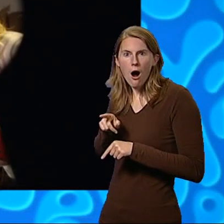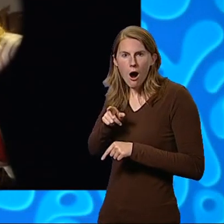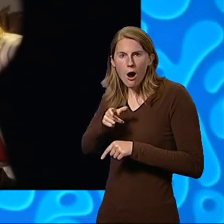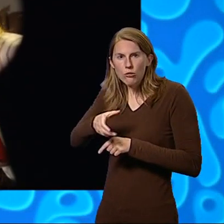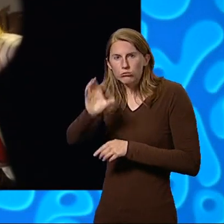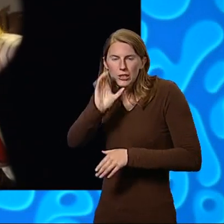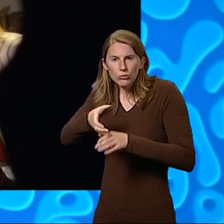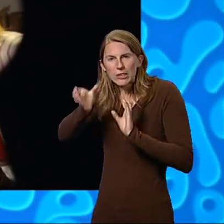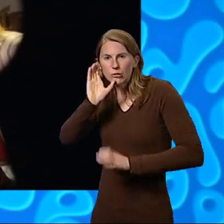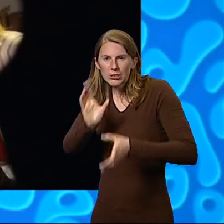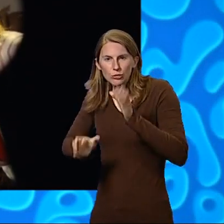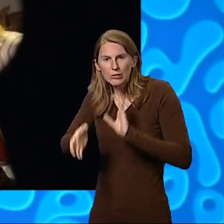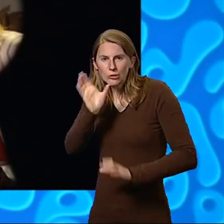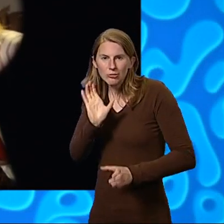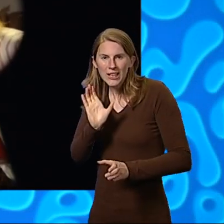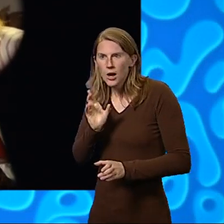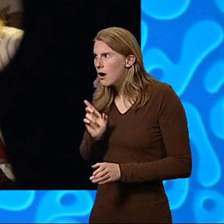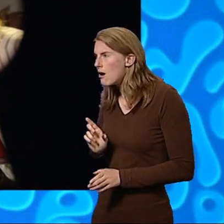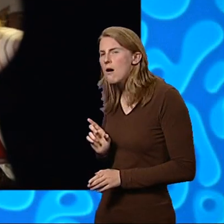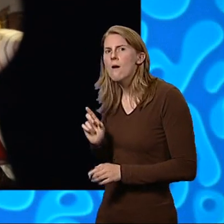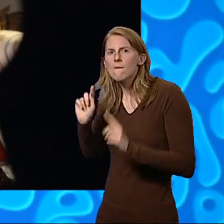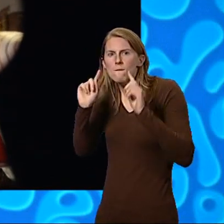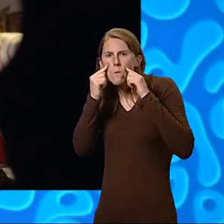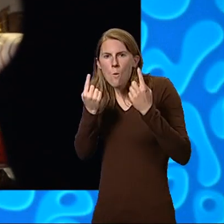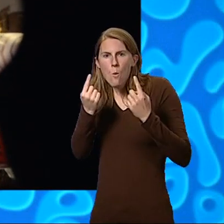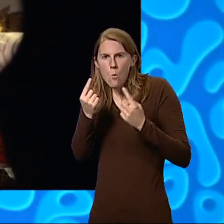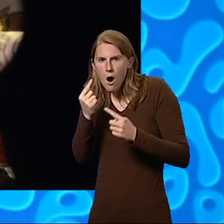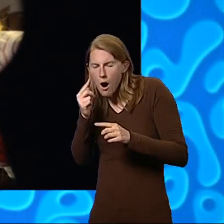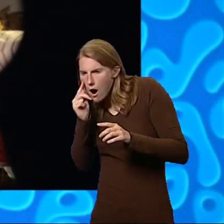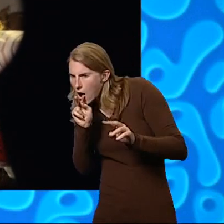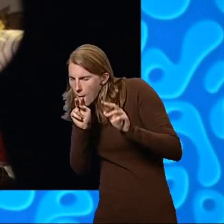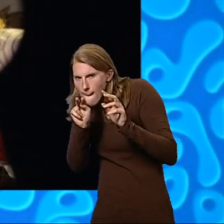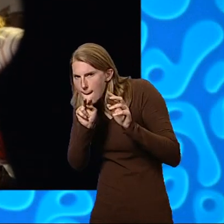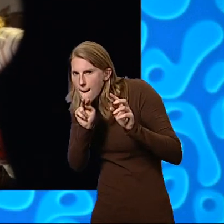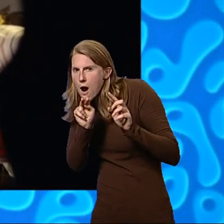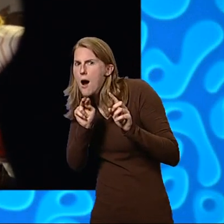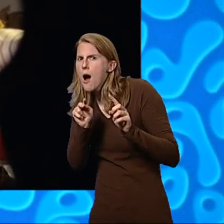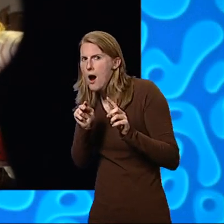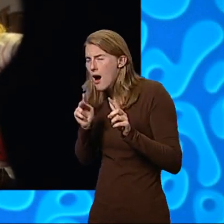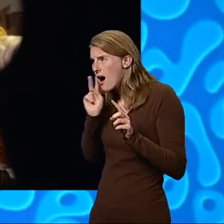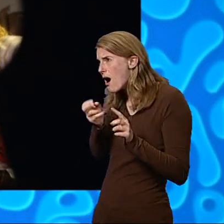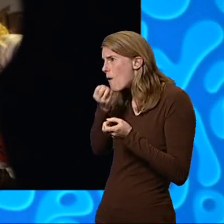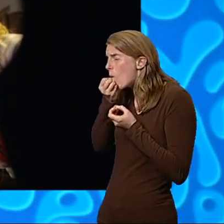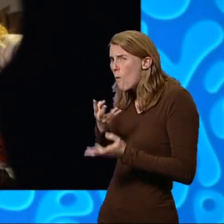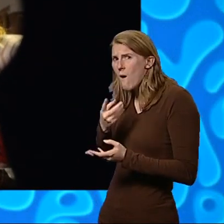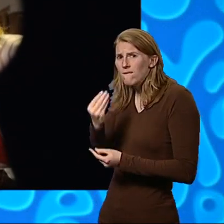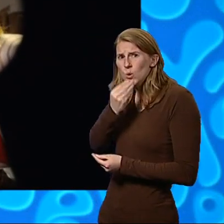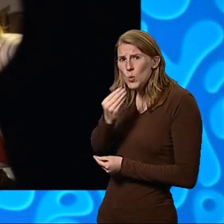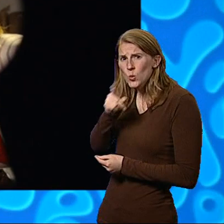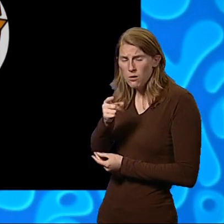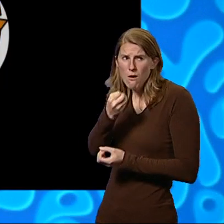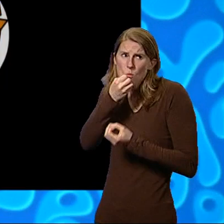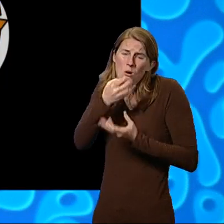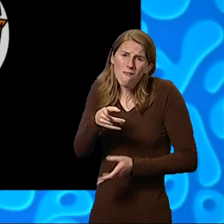Little Flo peered through the keyhole. Have you seen their food store? It's wonderful, she